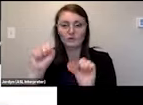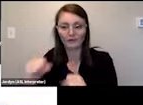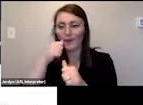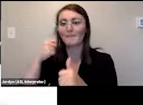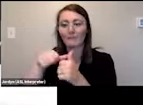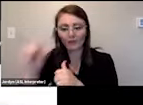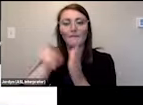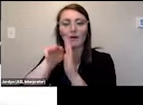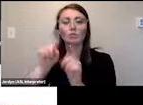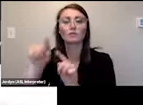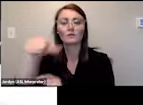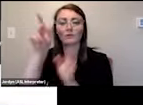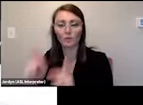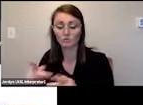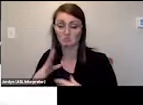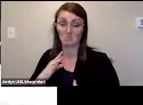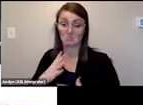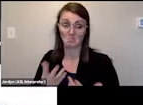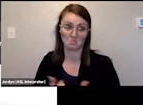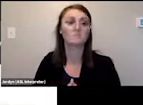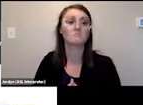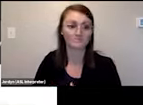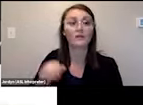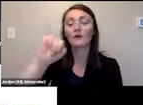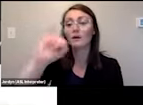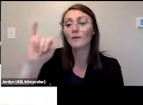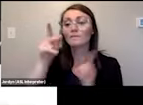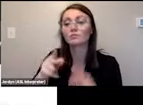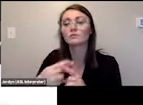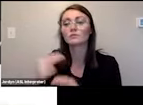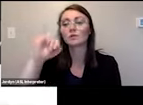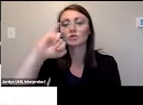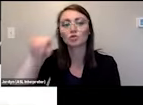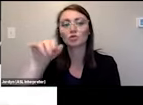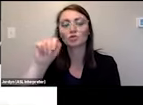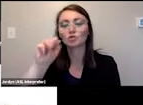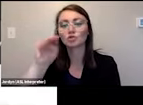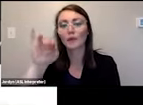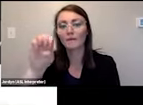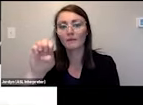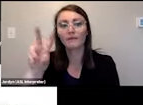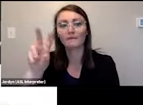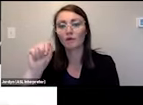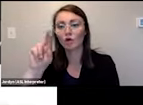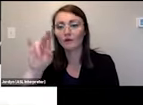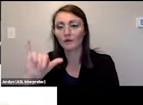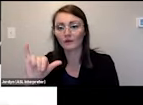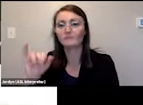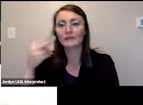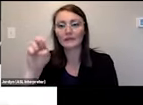varney has been designing a lot of our models of special requests he made an iphone model with tactile buttons for screens